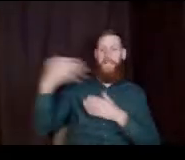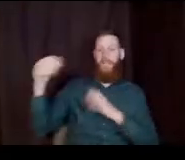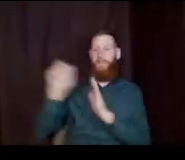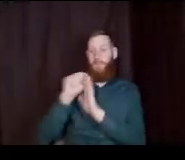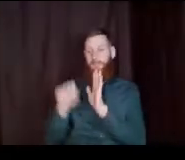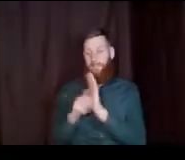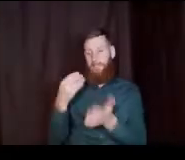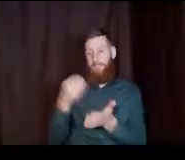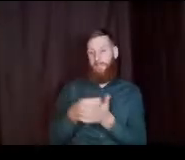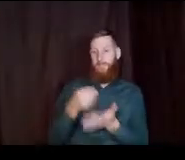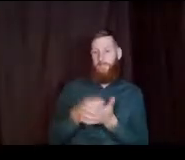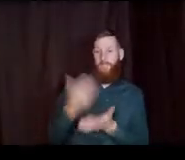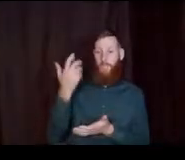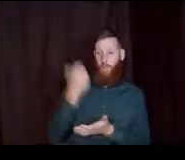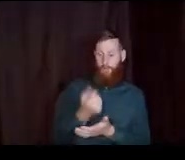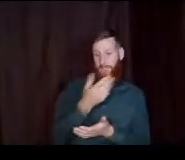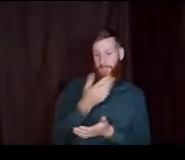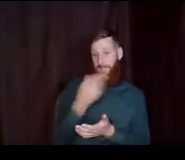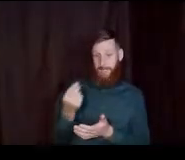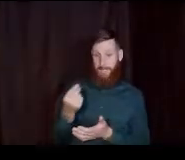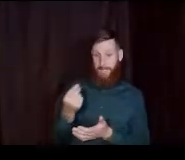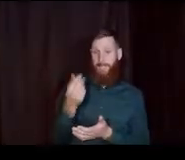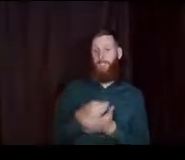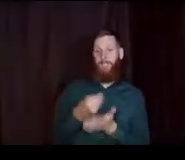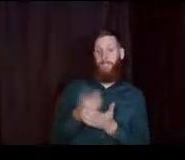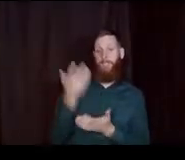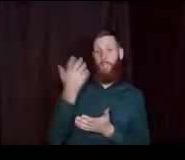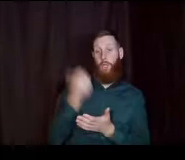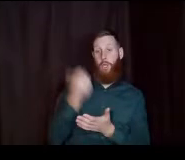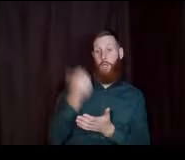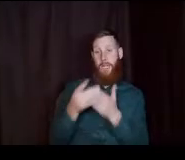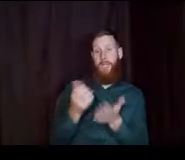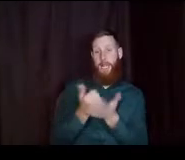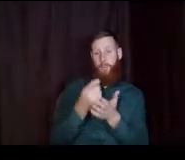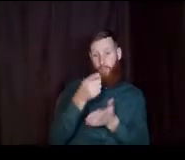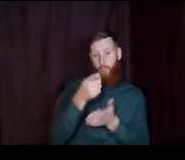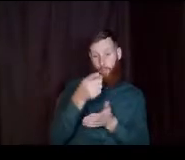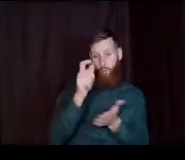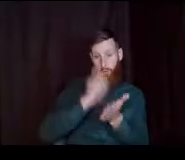and including a scholarship guide. to help you write scholarships.